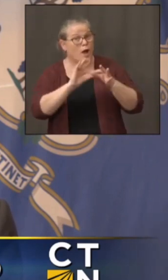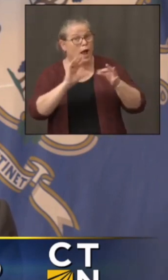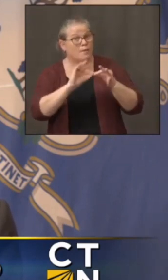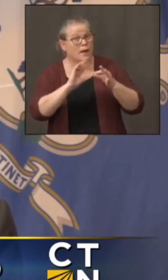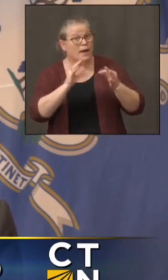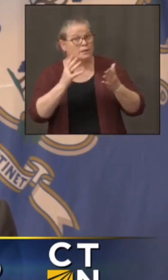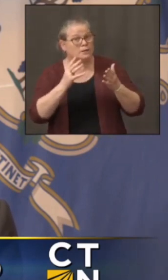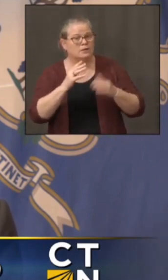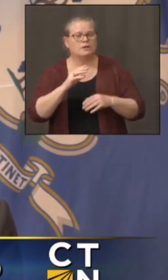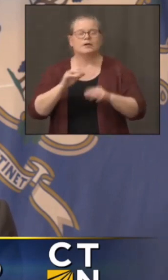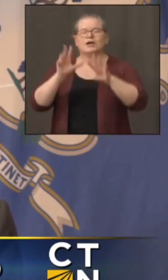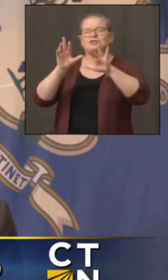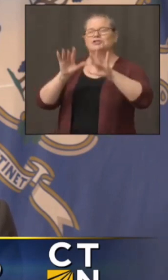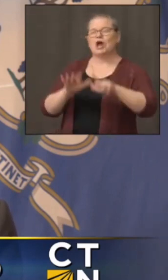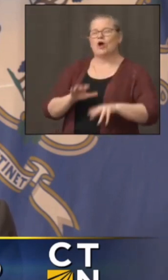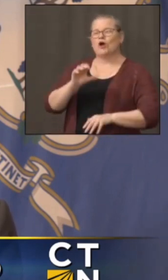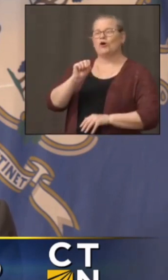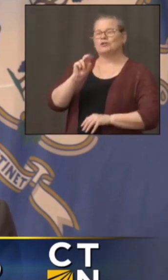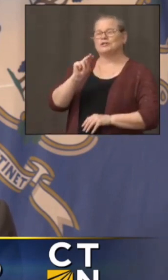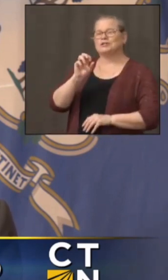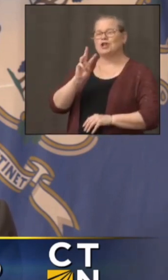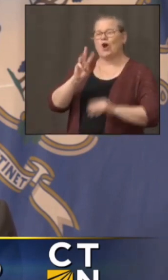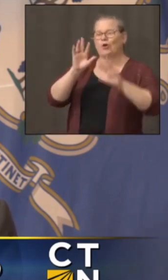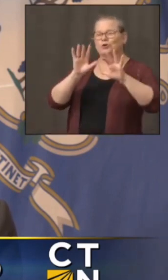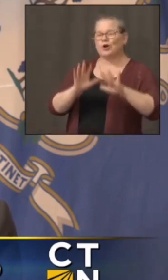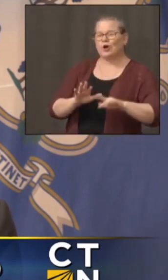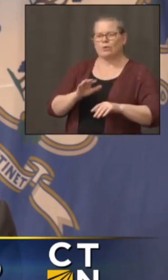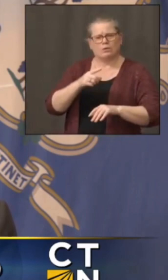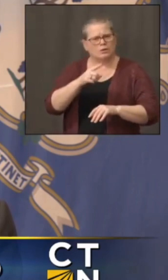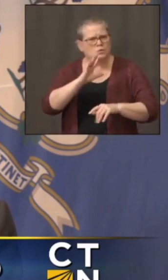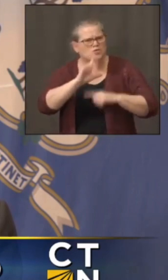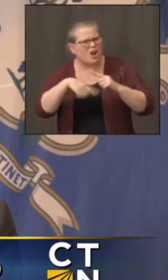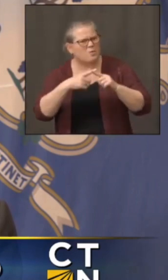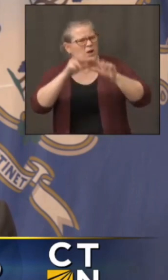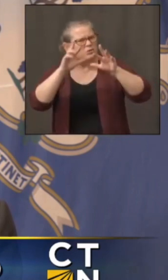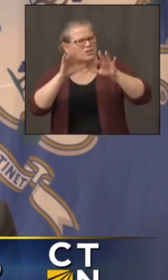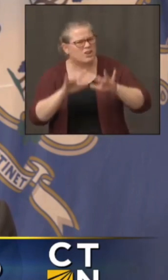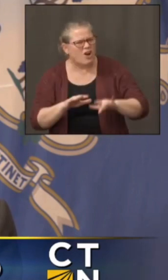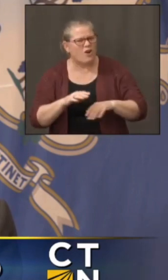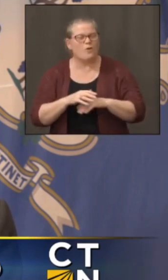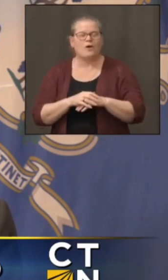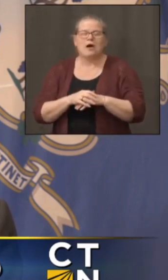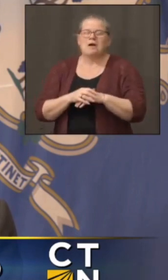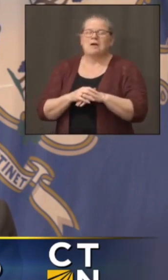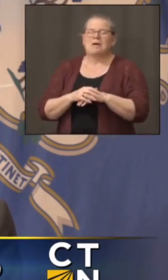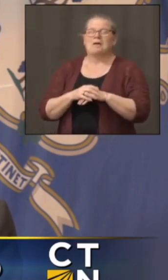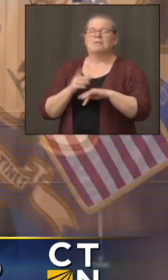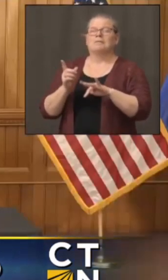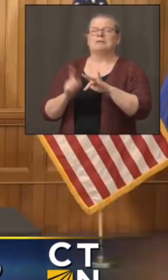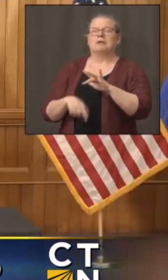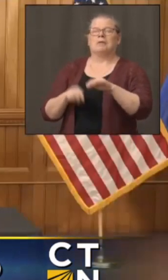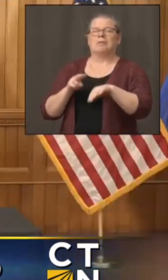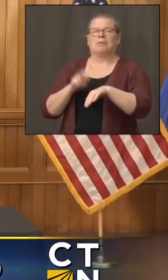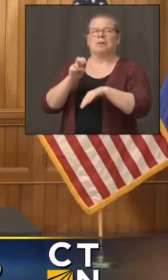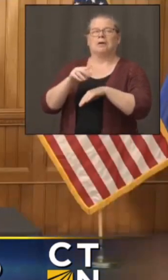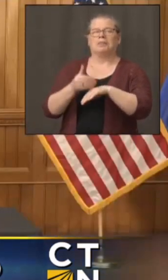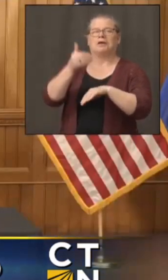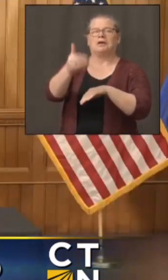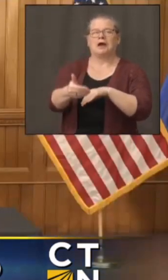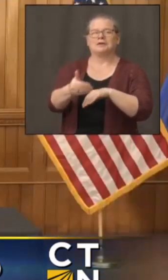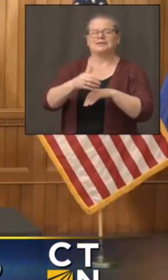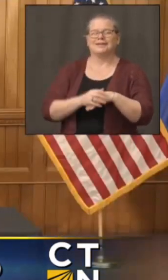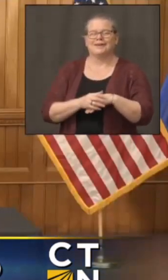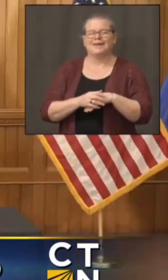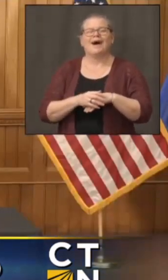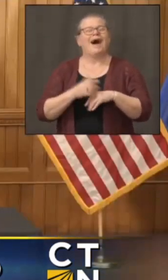Jeez. Let it go, Ken. We'll keep going. I'm not going to play 20 questions. The other reporters behind me are, I'm sure,